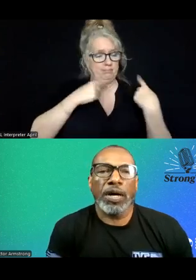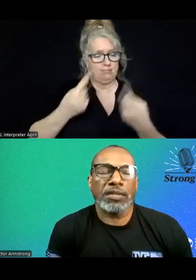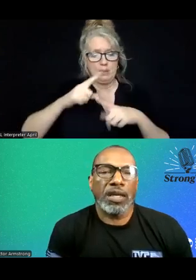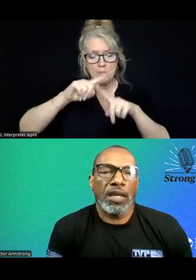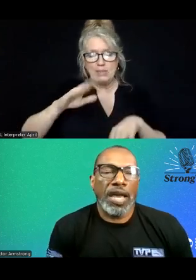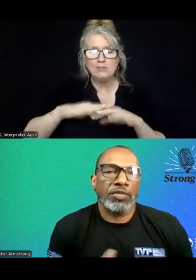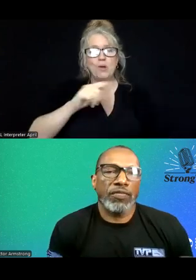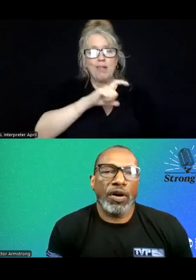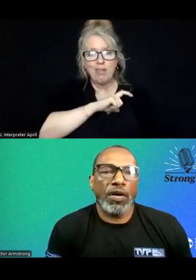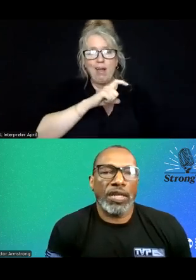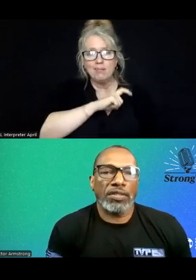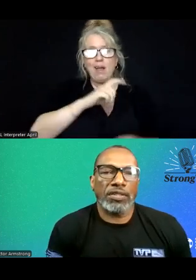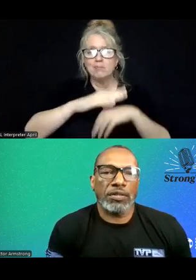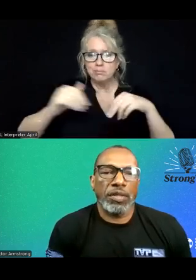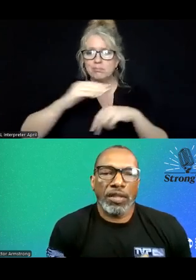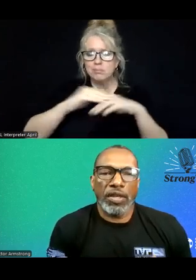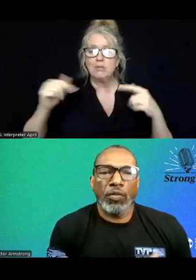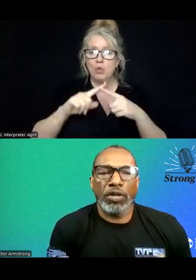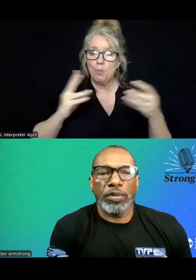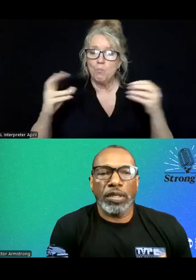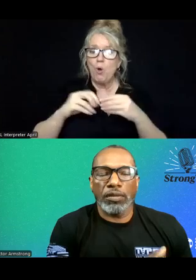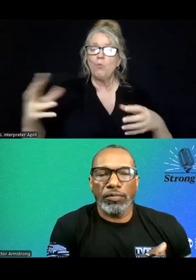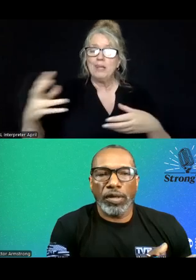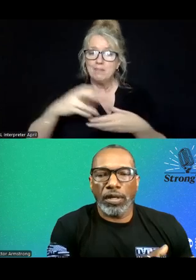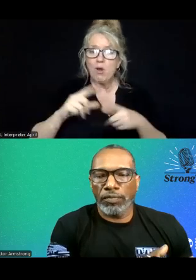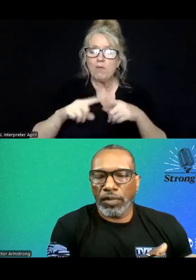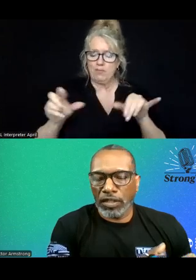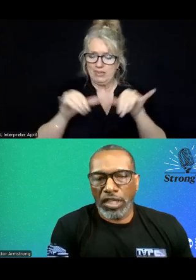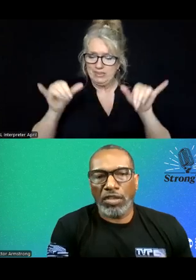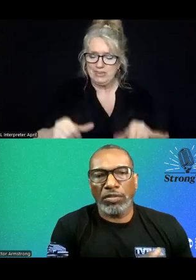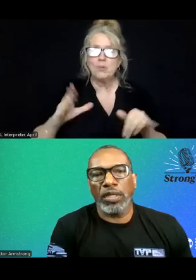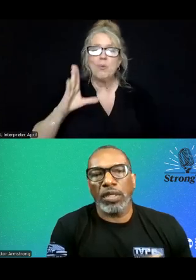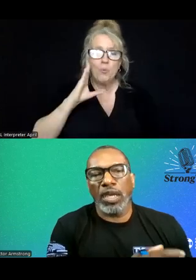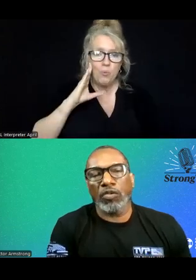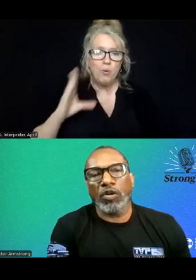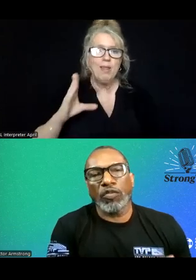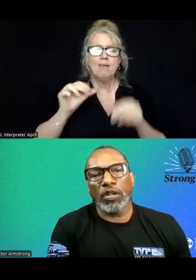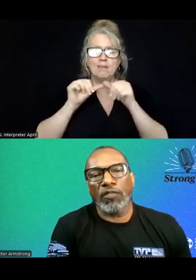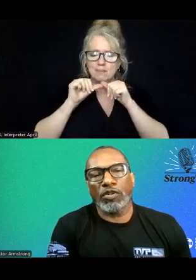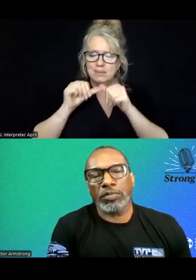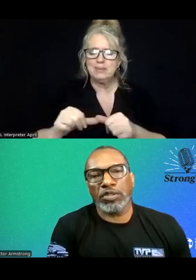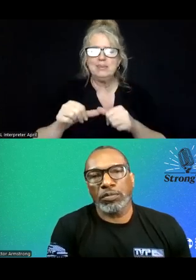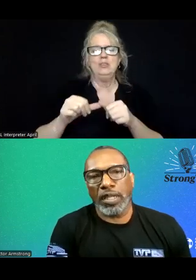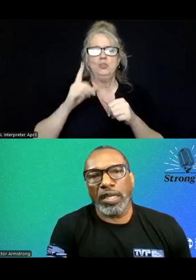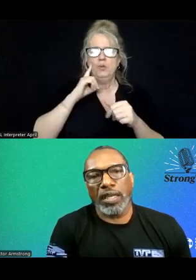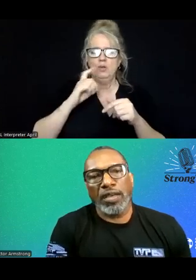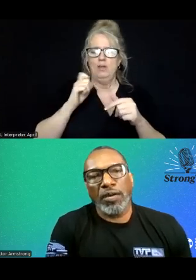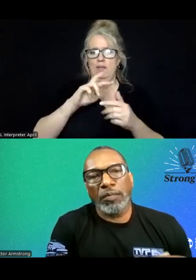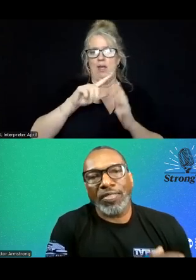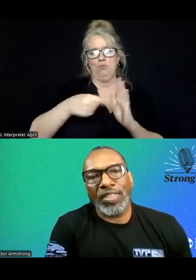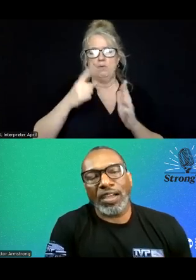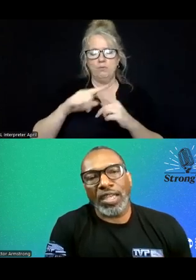enforcement response, as we evolve that system, there will be, continue to be a role for law enforcement to